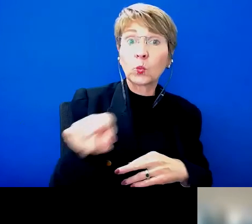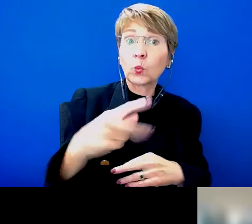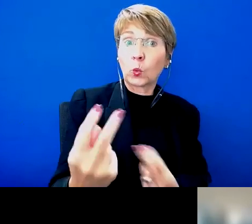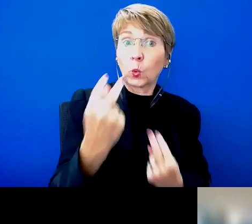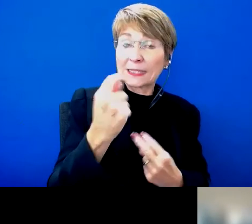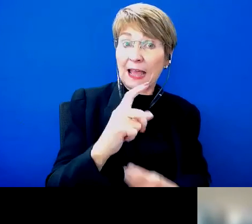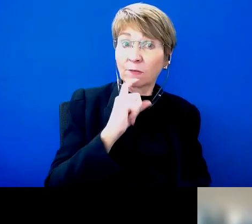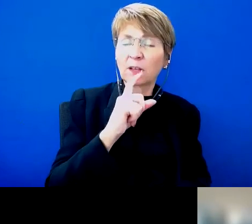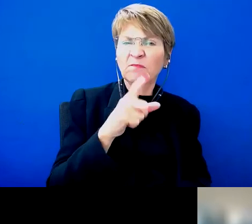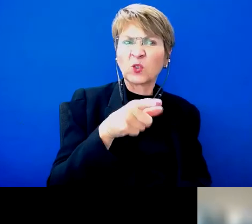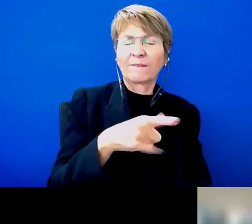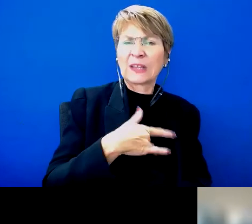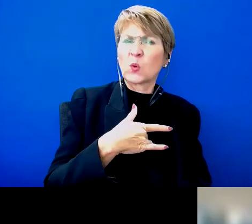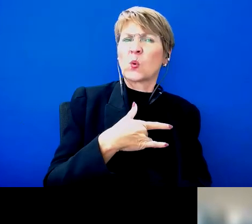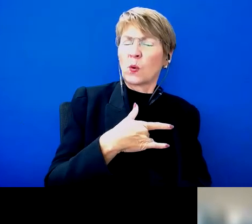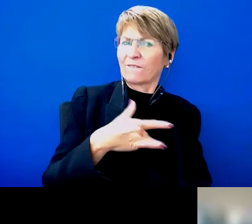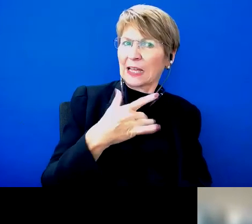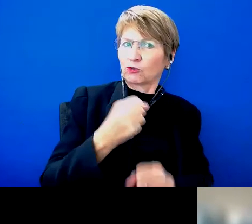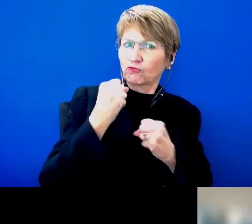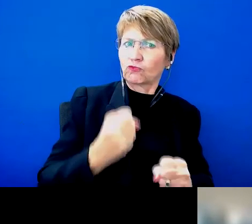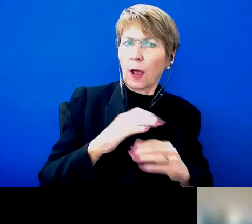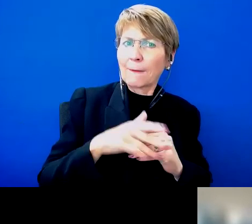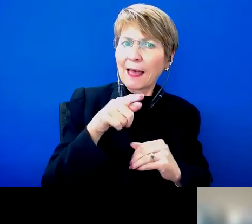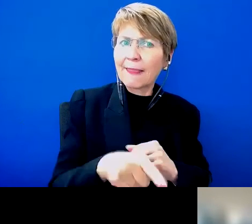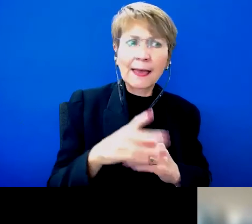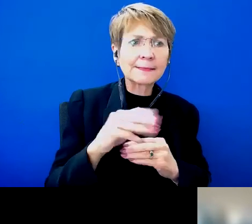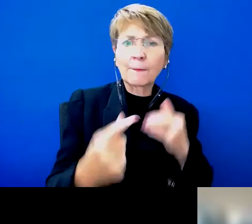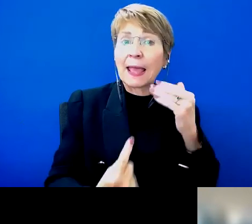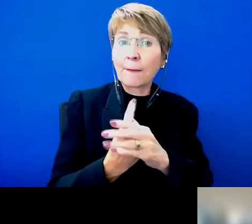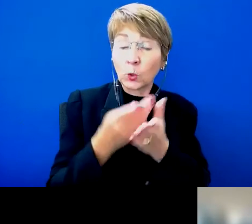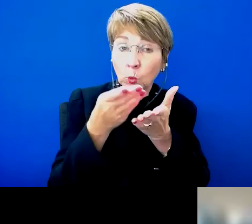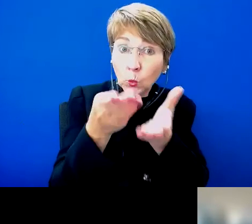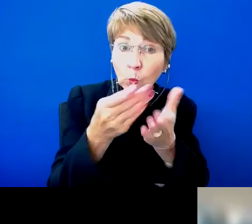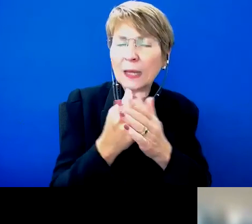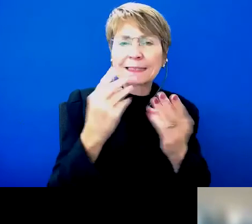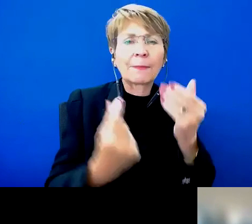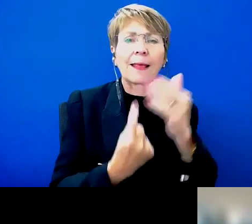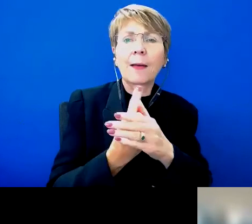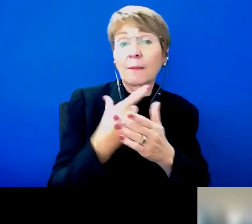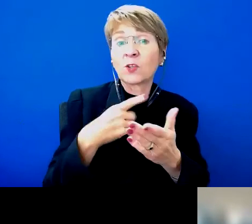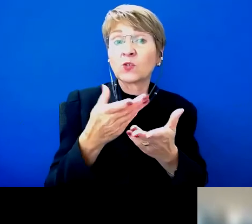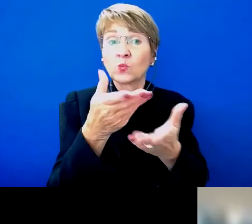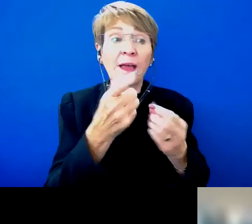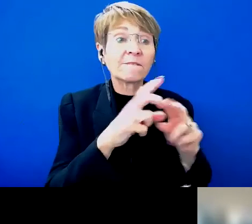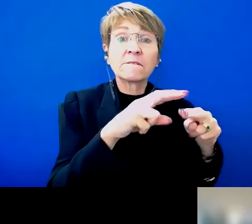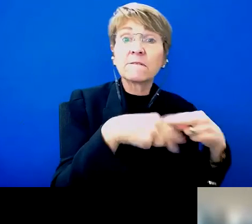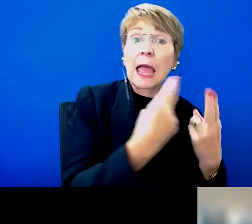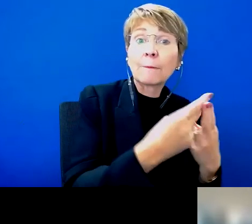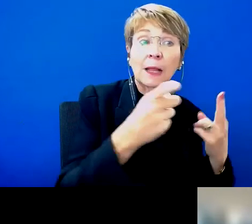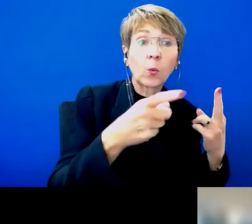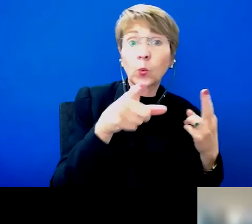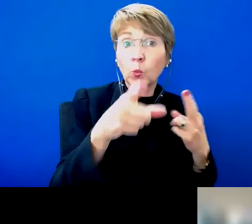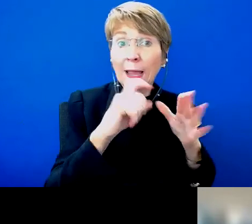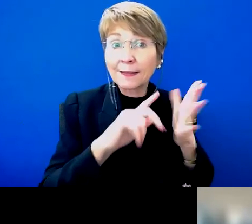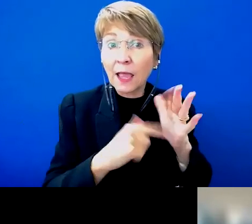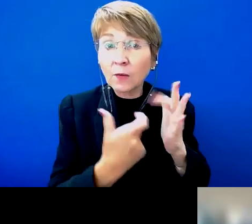who's affected by this issue, either directly or indirectly as a family or carer, family member or carer, and you'd like